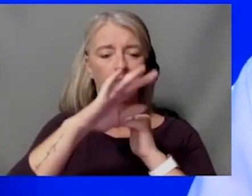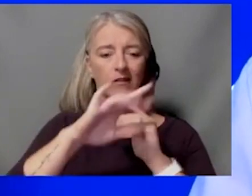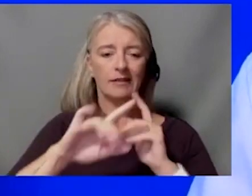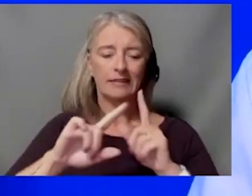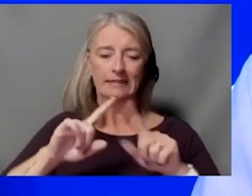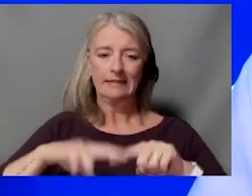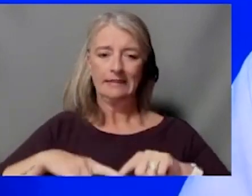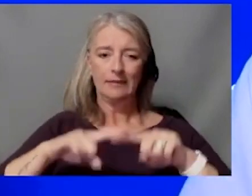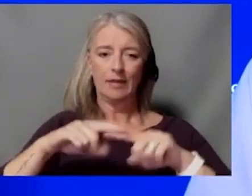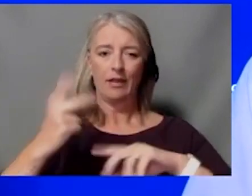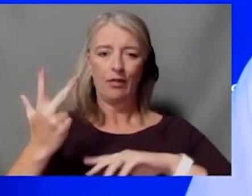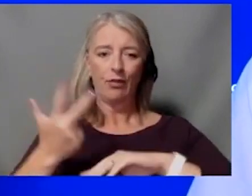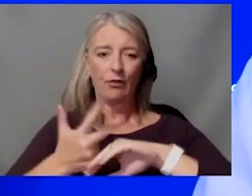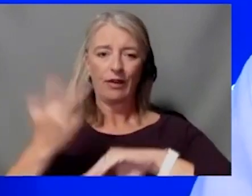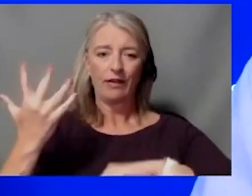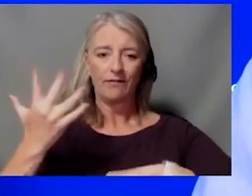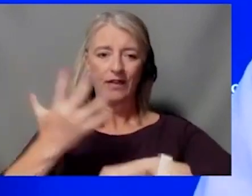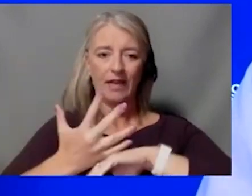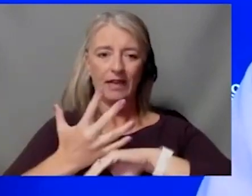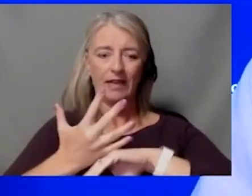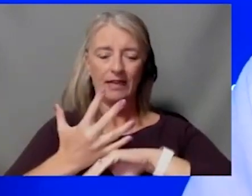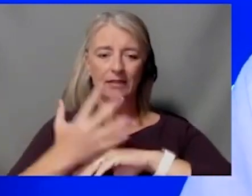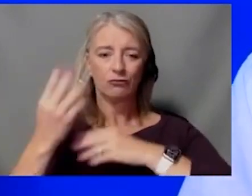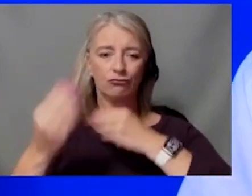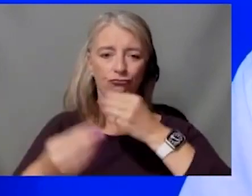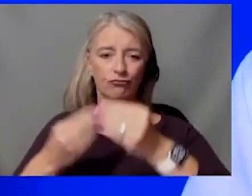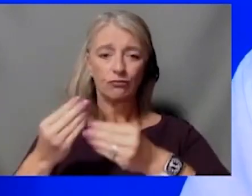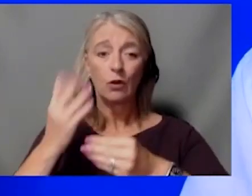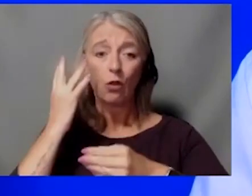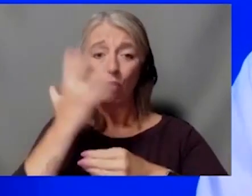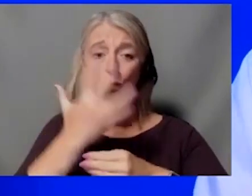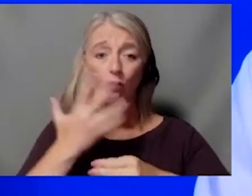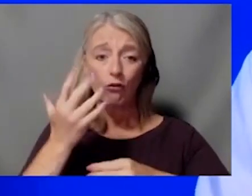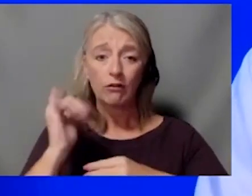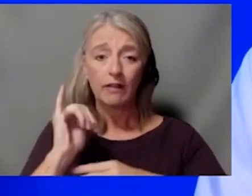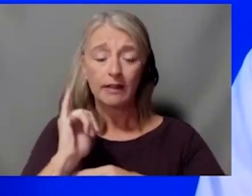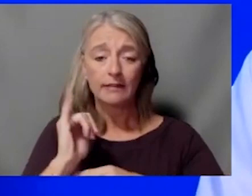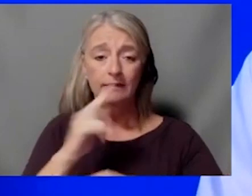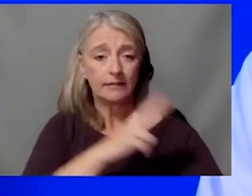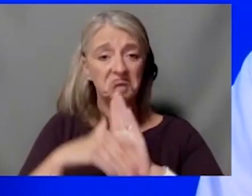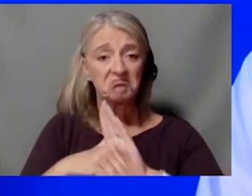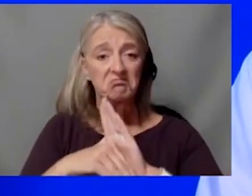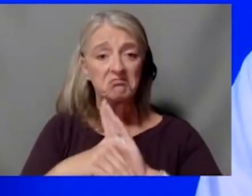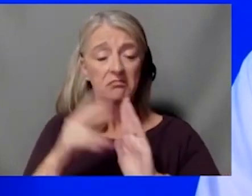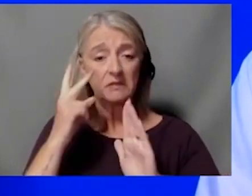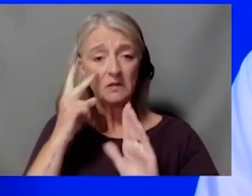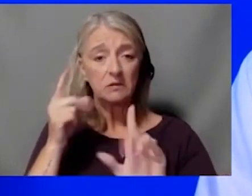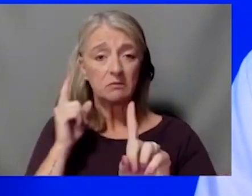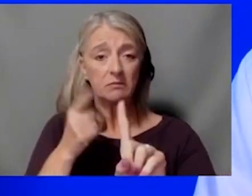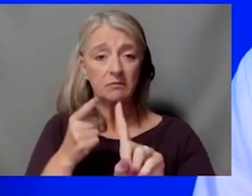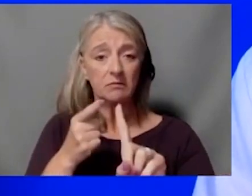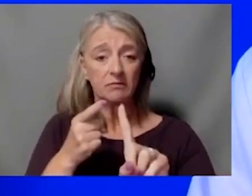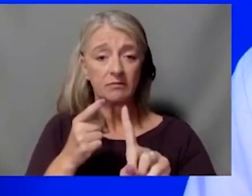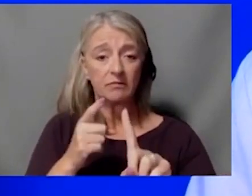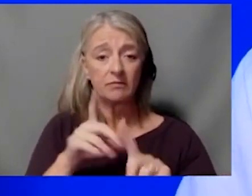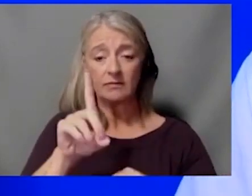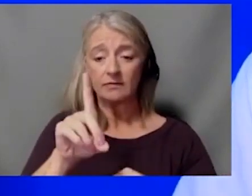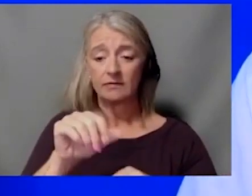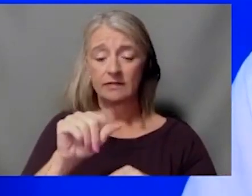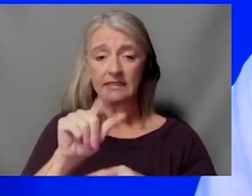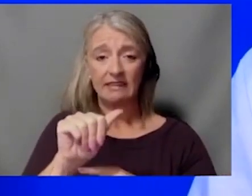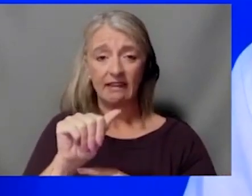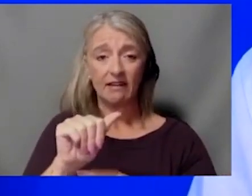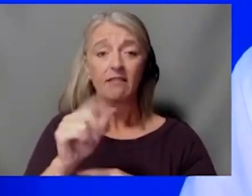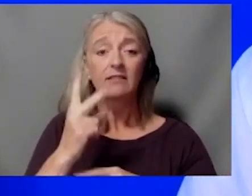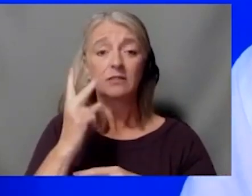you're looking at. Hospitalizations continue to be down. But if you look at the MARC data dashboard for COVID-19, it looks like there's